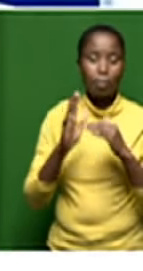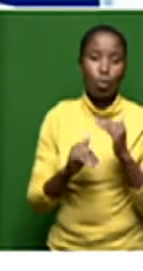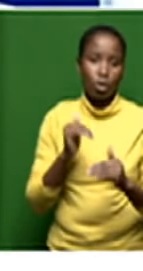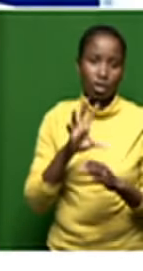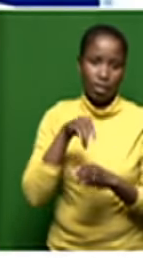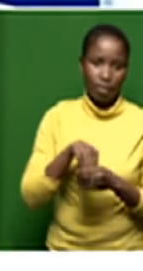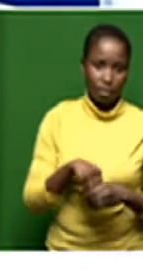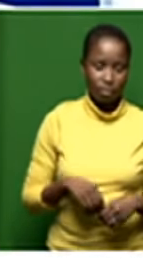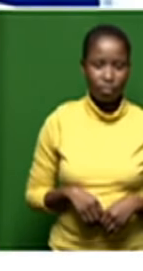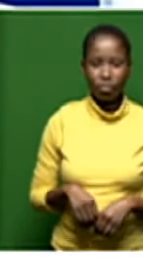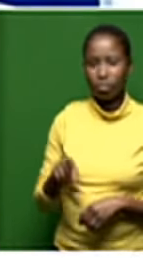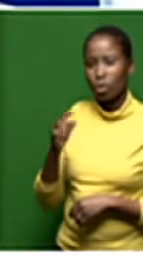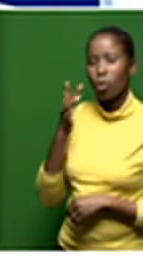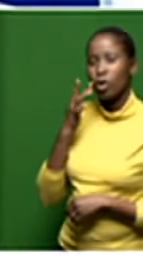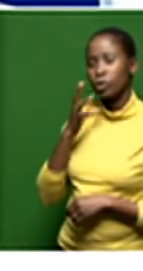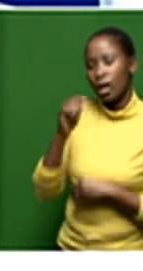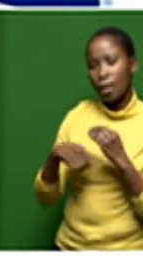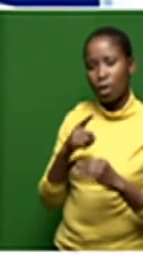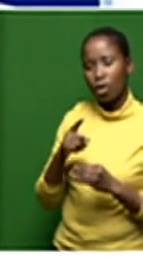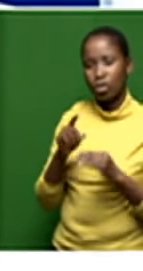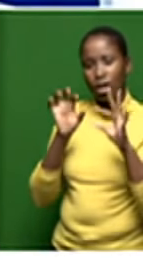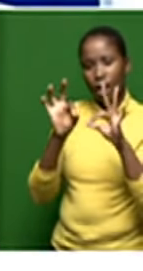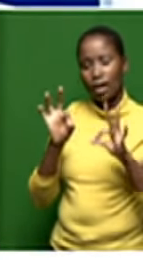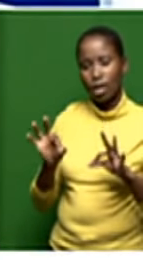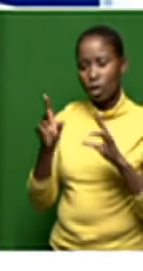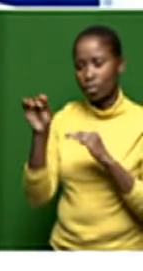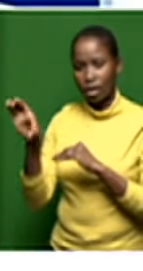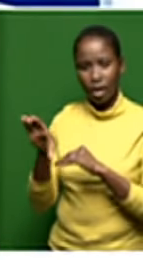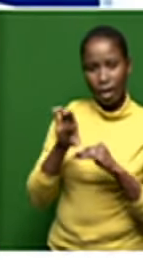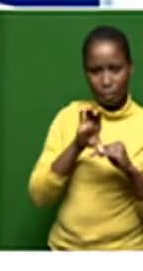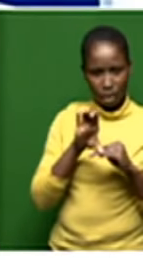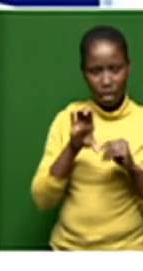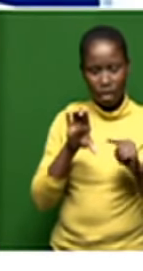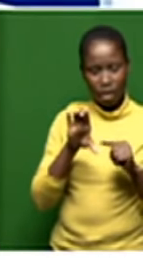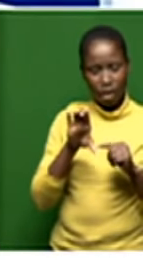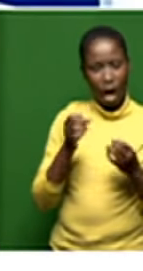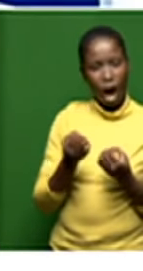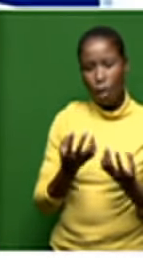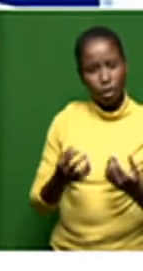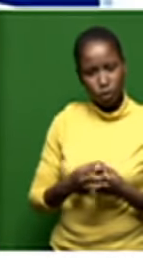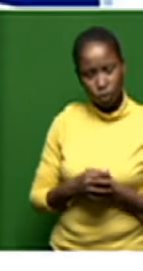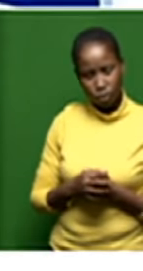when you talk about adequate recapitalization as per your calculations how much would you need